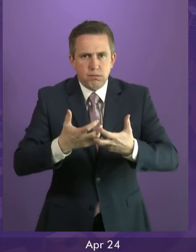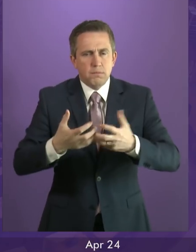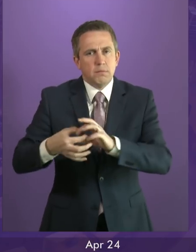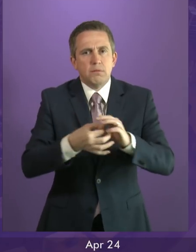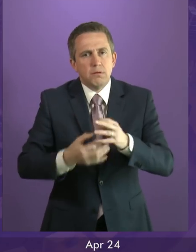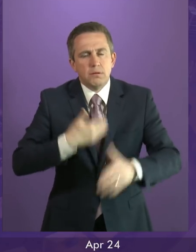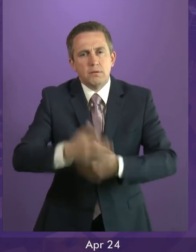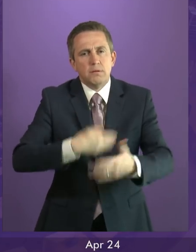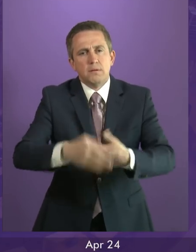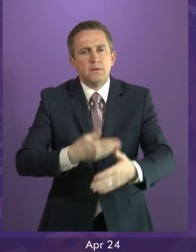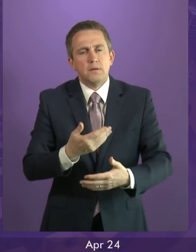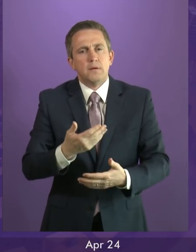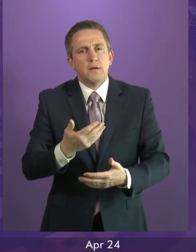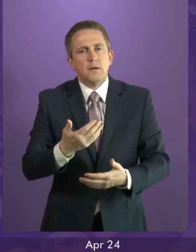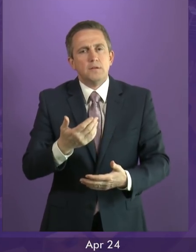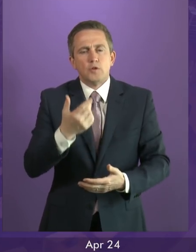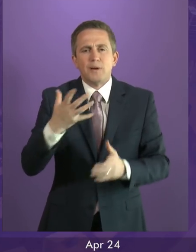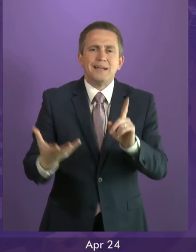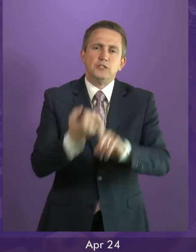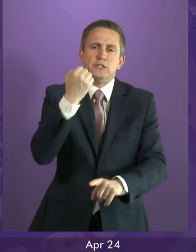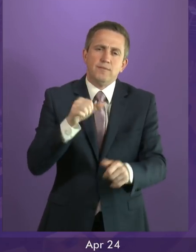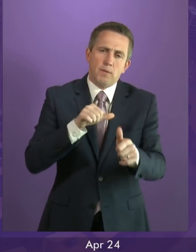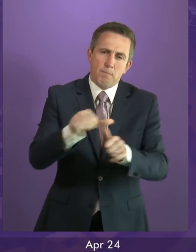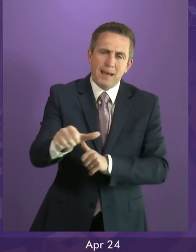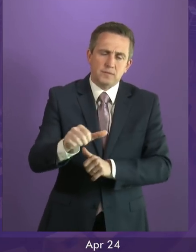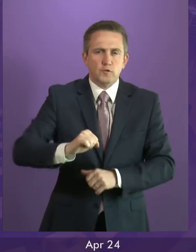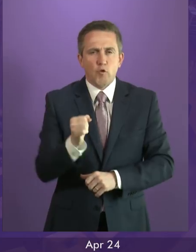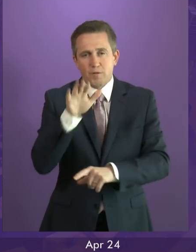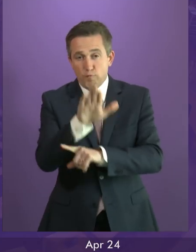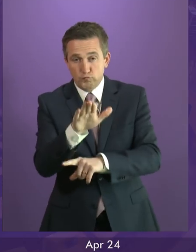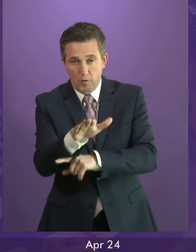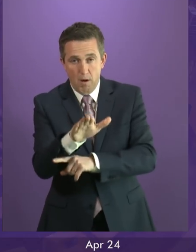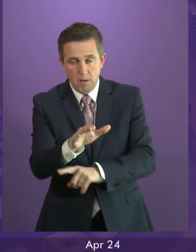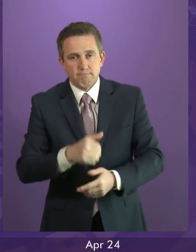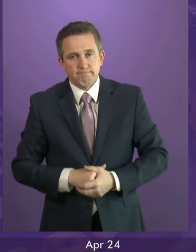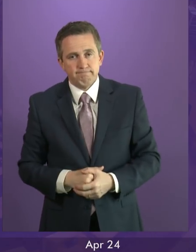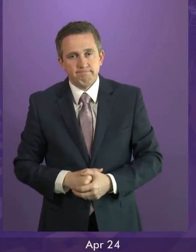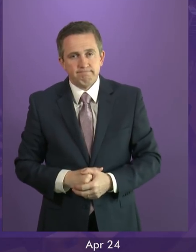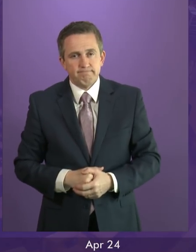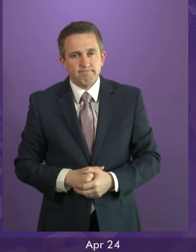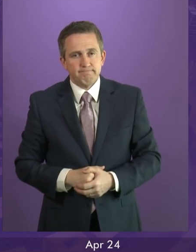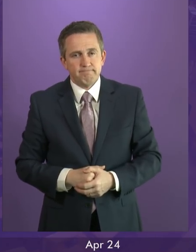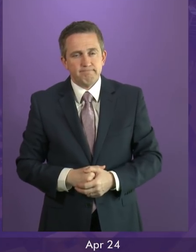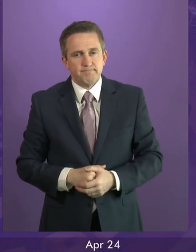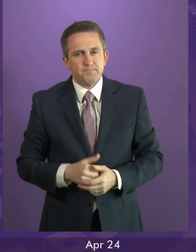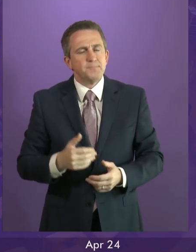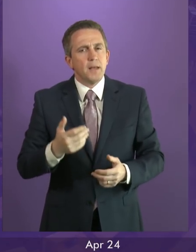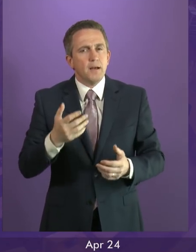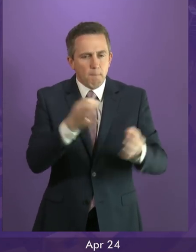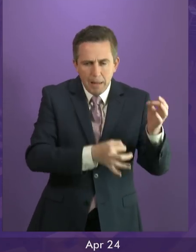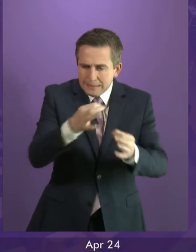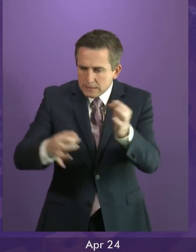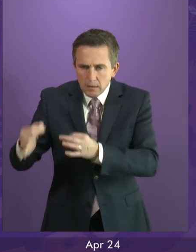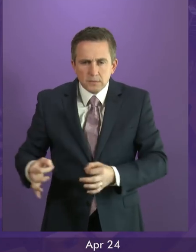the differing views about the best future for our country. However, we should try to find ways of debating our